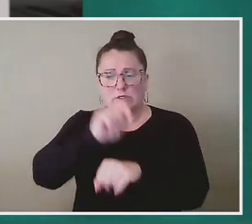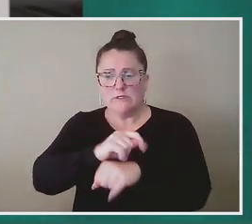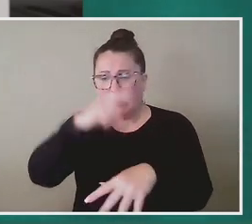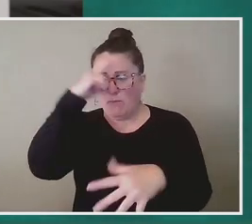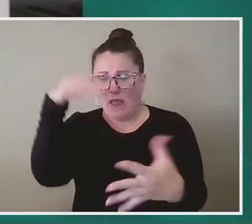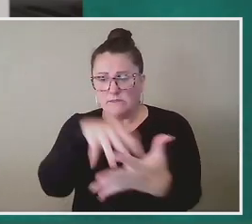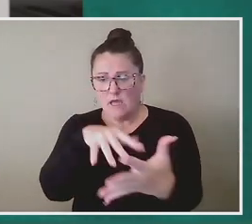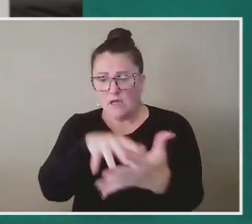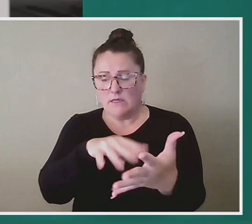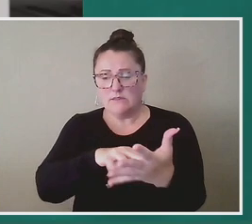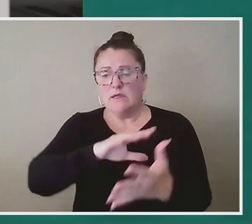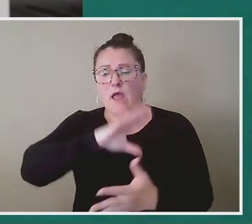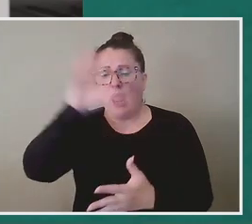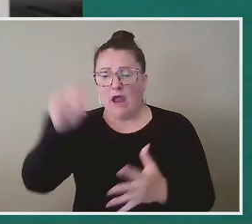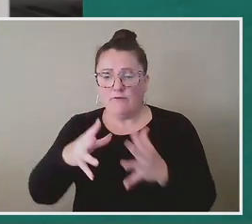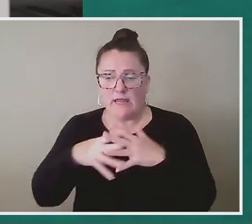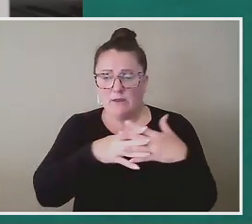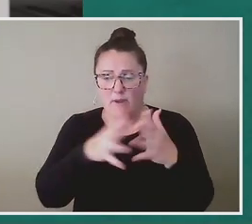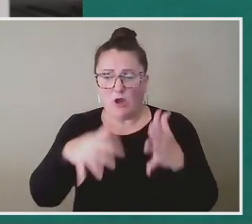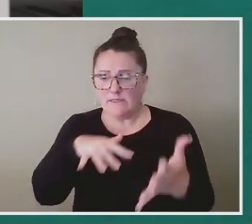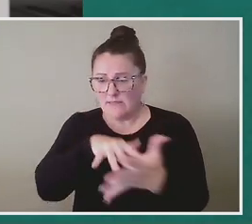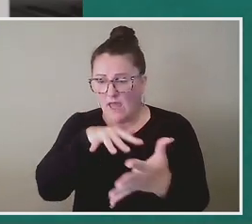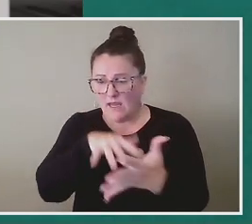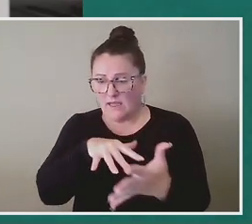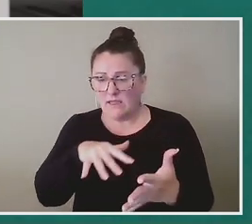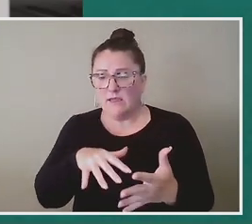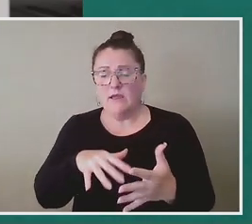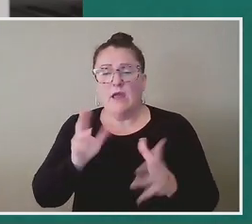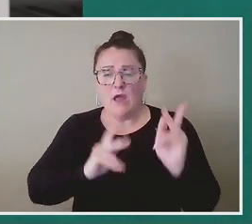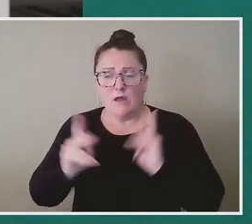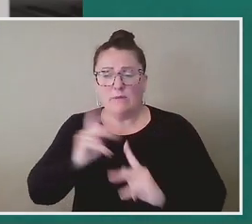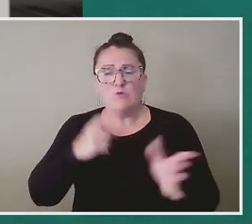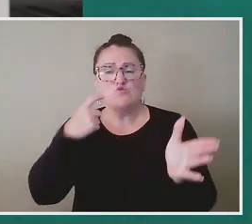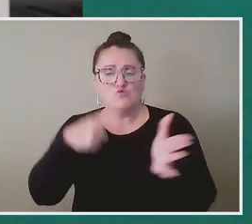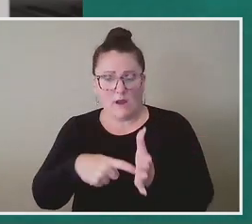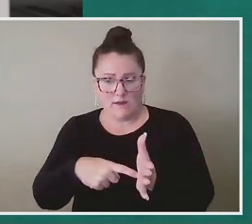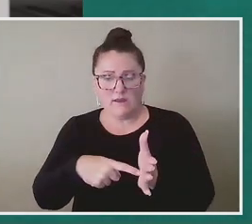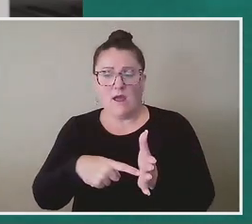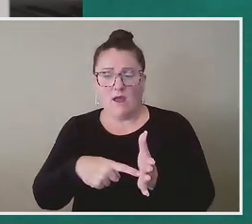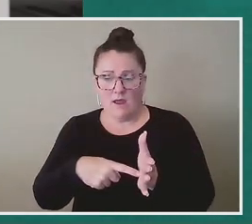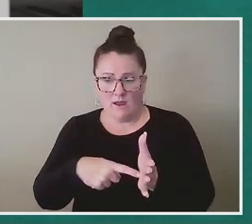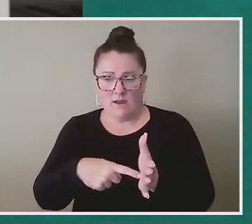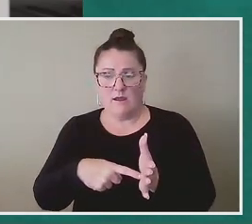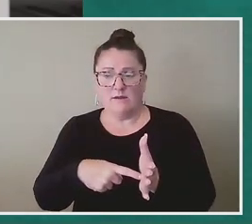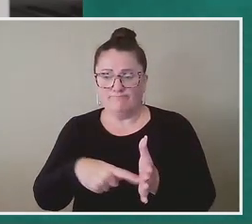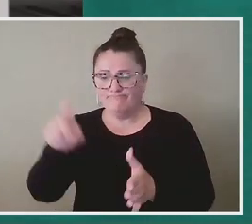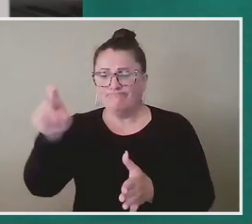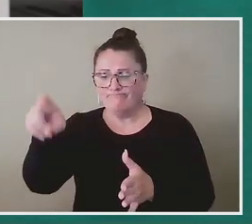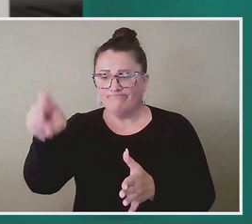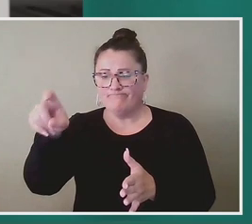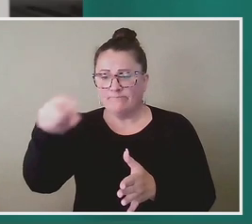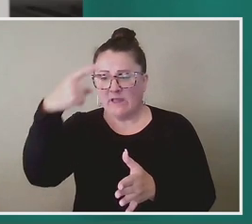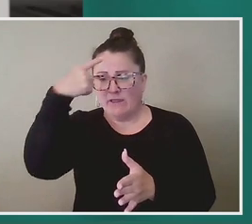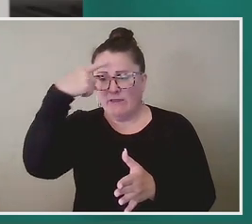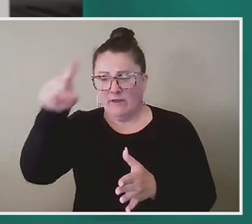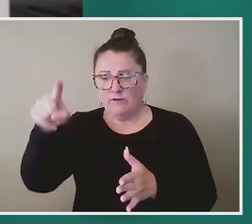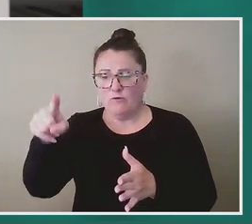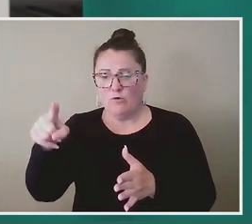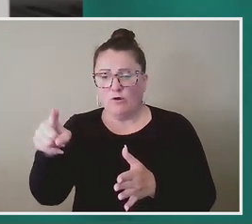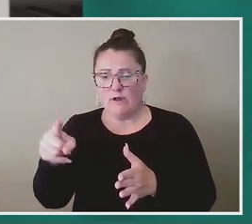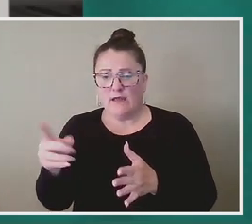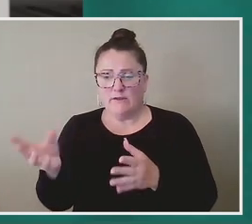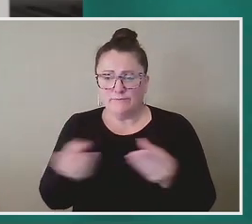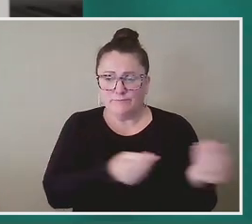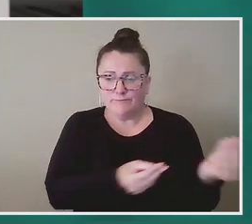African American studies of folks who recognize the necessity of moving between genres